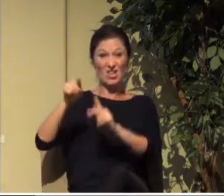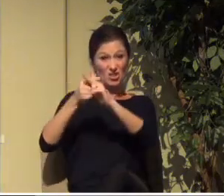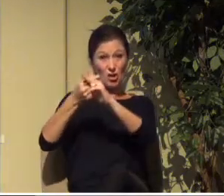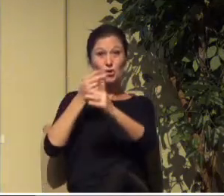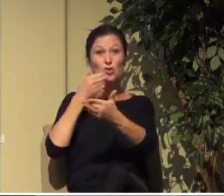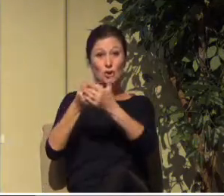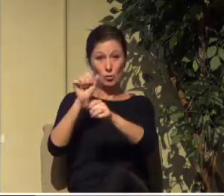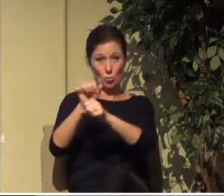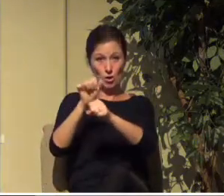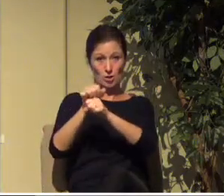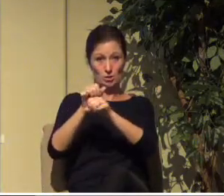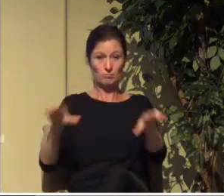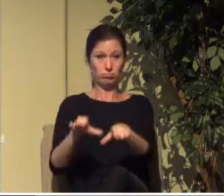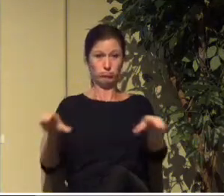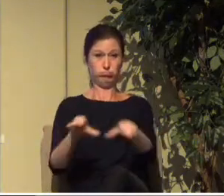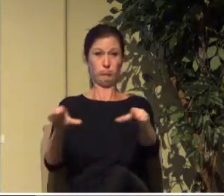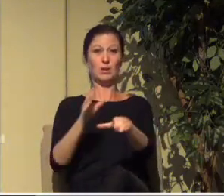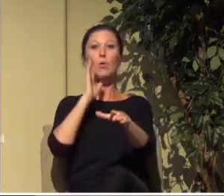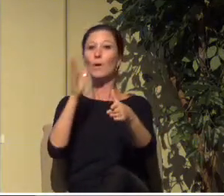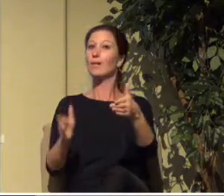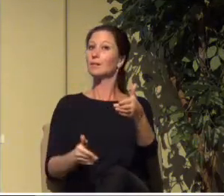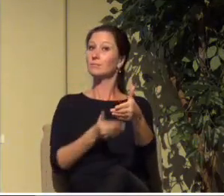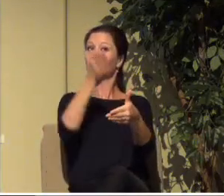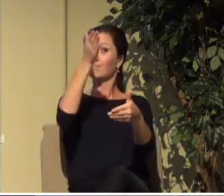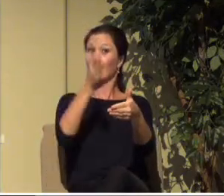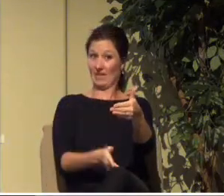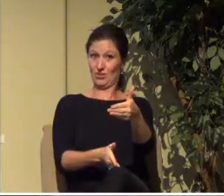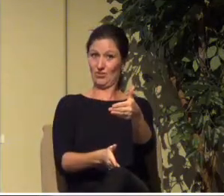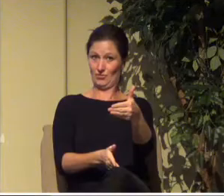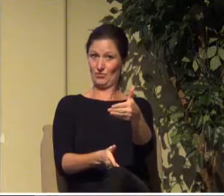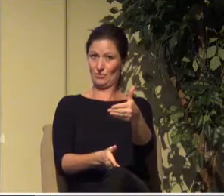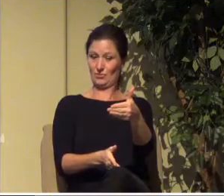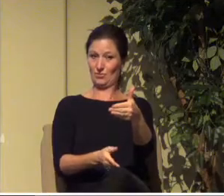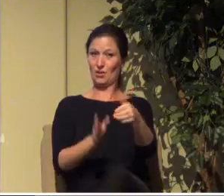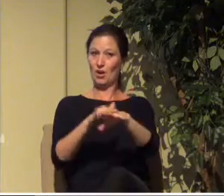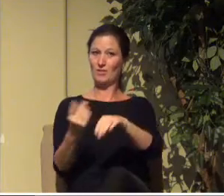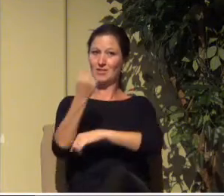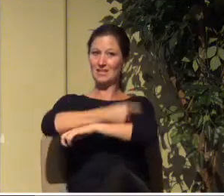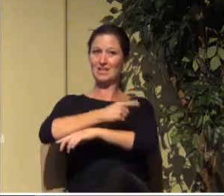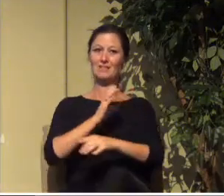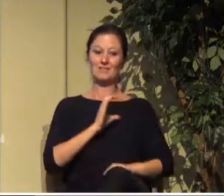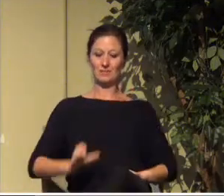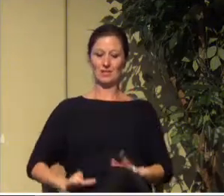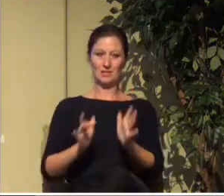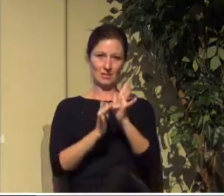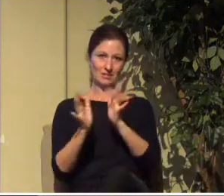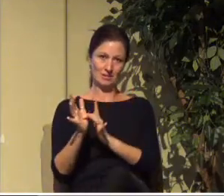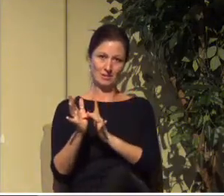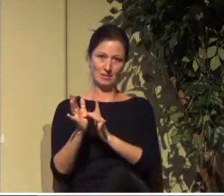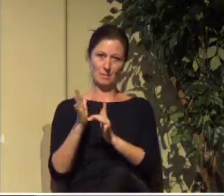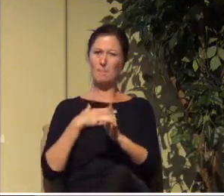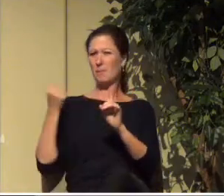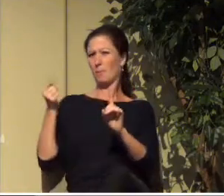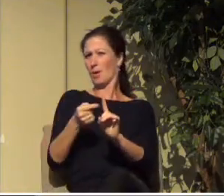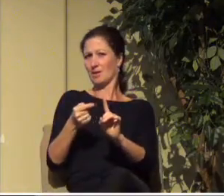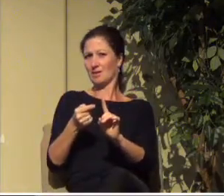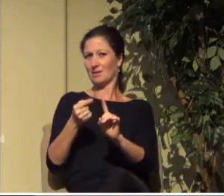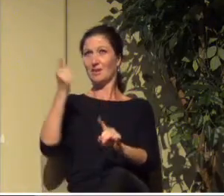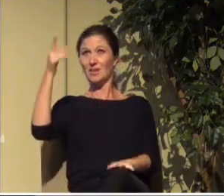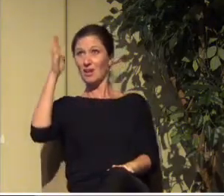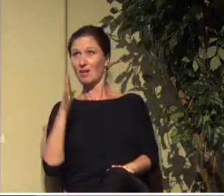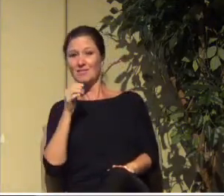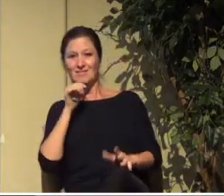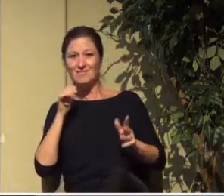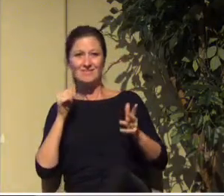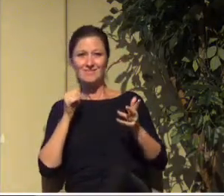you will carry it through to completion on the day of Christ Jesus, when Christ returns. So the point is, God isn't finished with